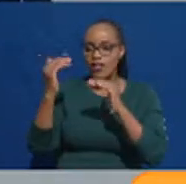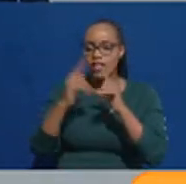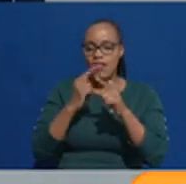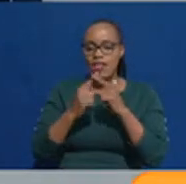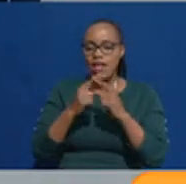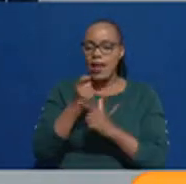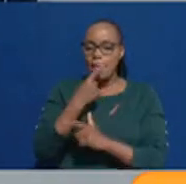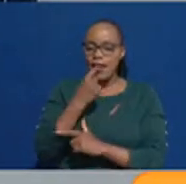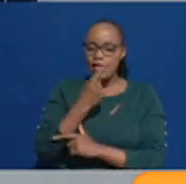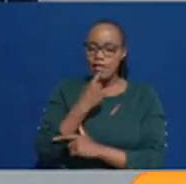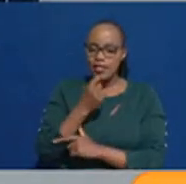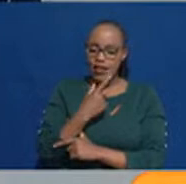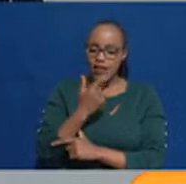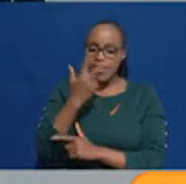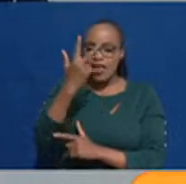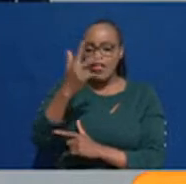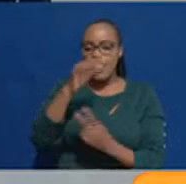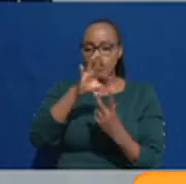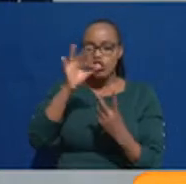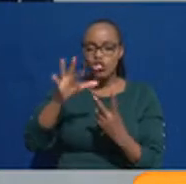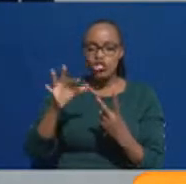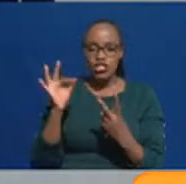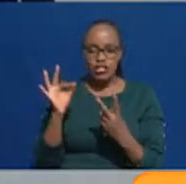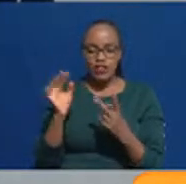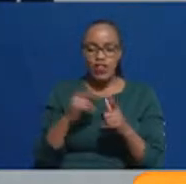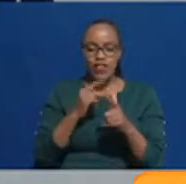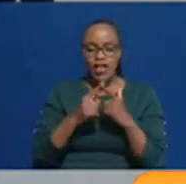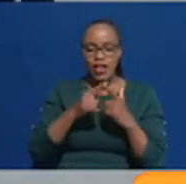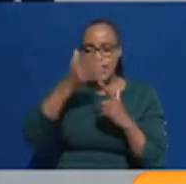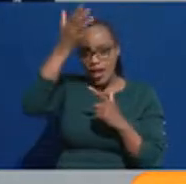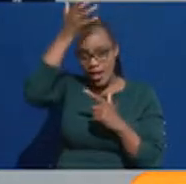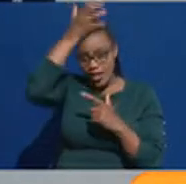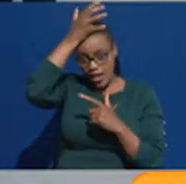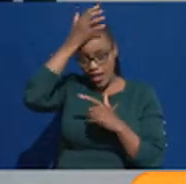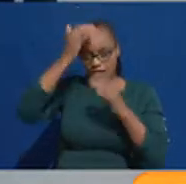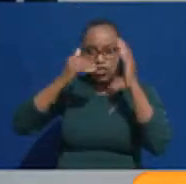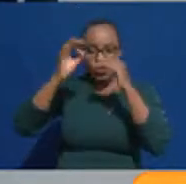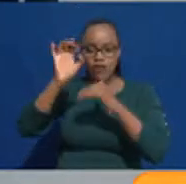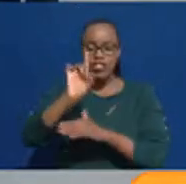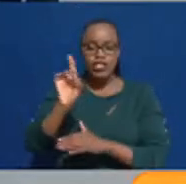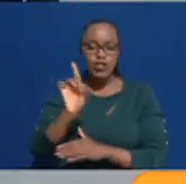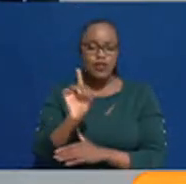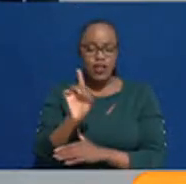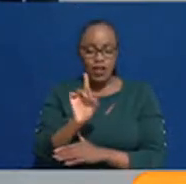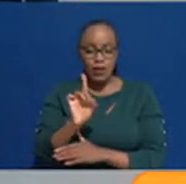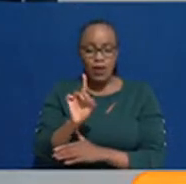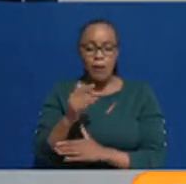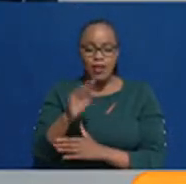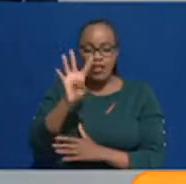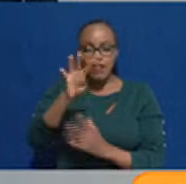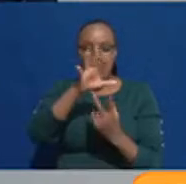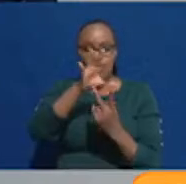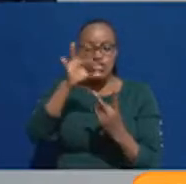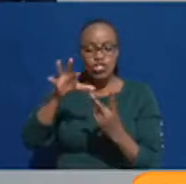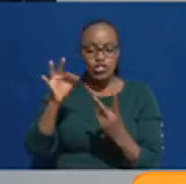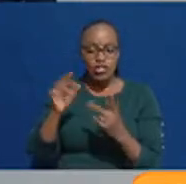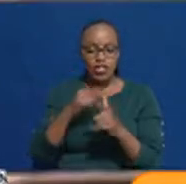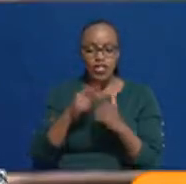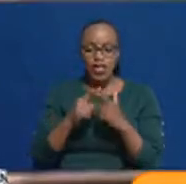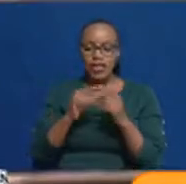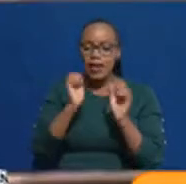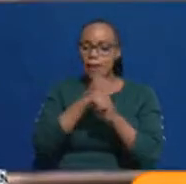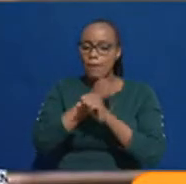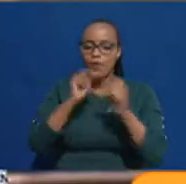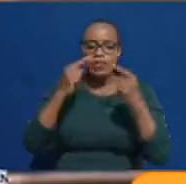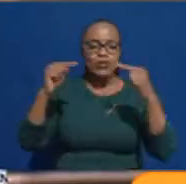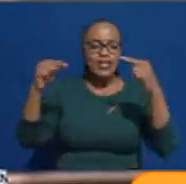then medicine has had that choice. And then nursing at UON, at the fourth choice, there's no way she